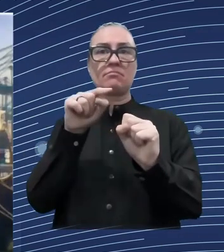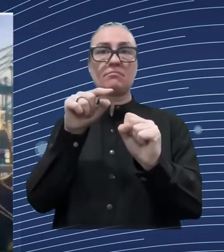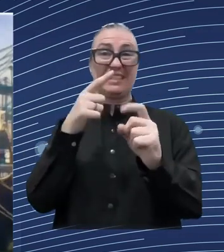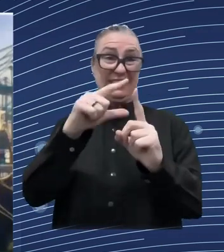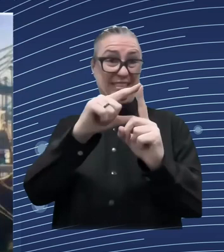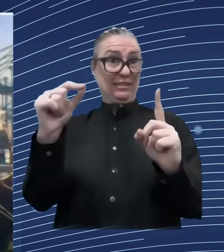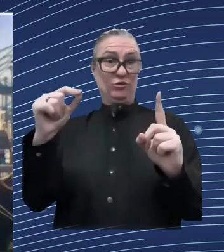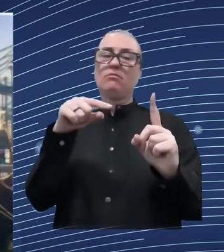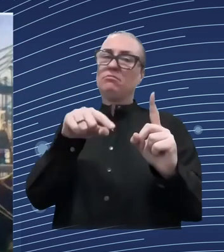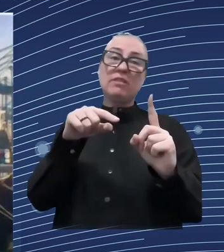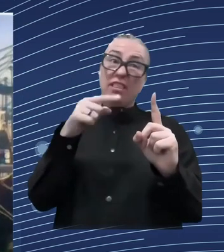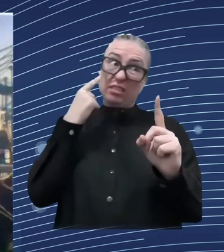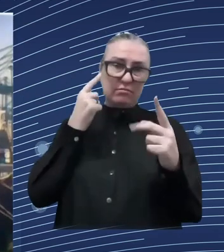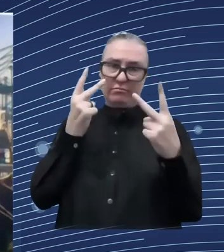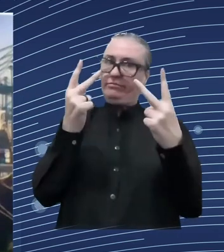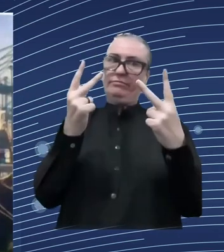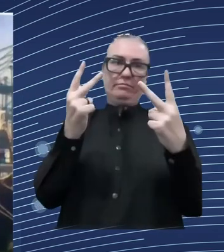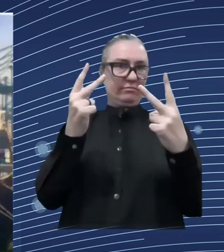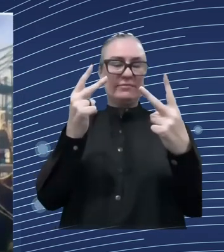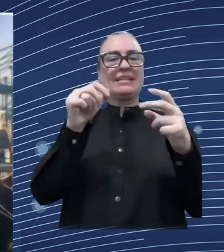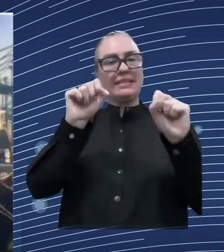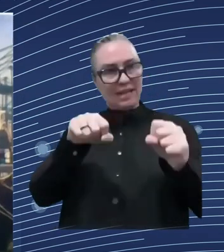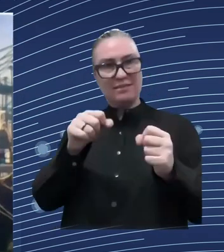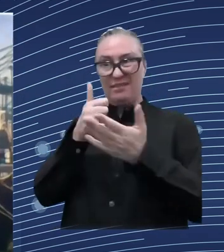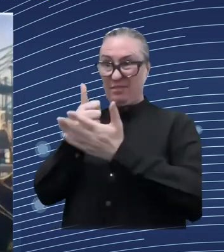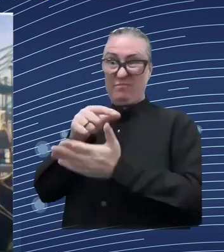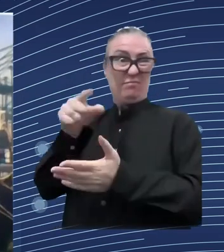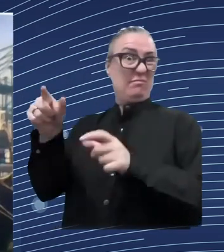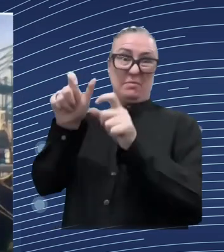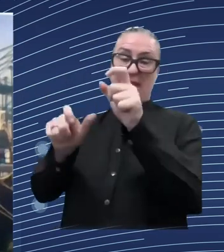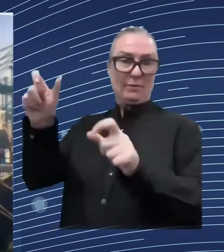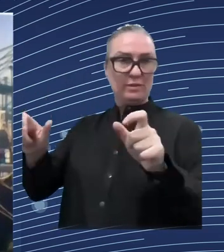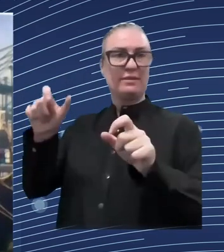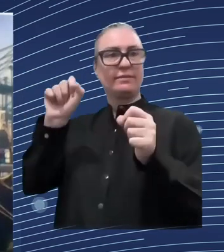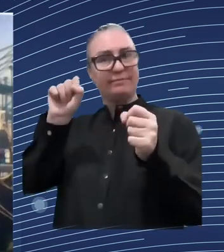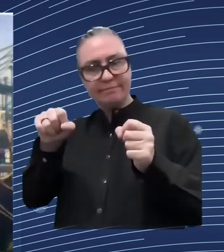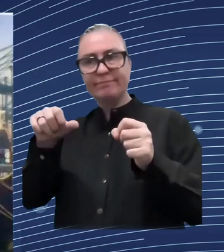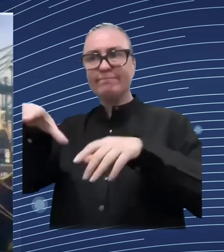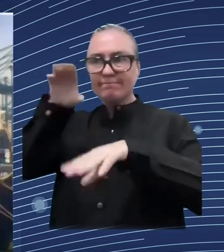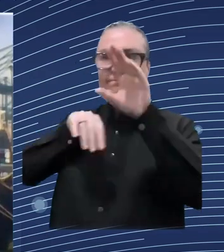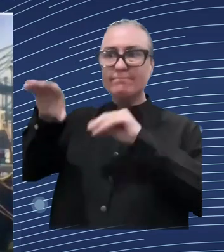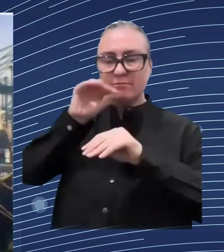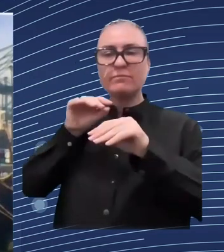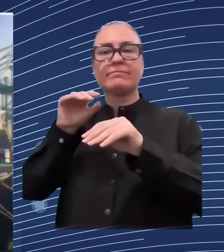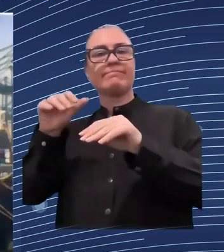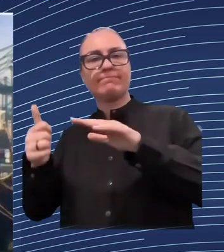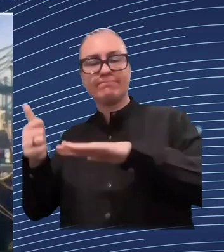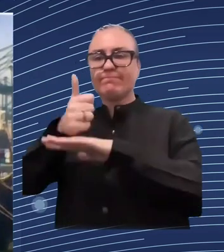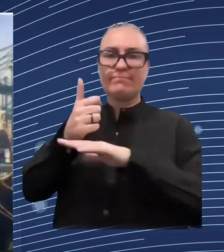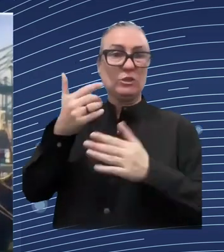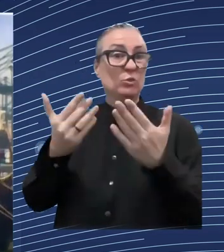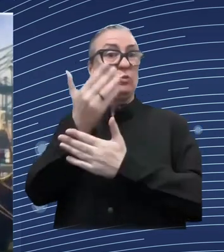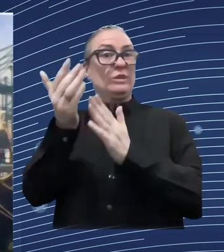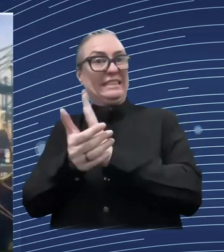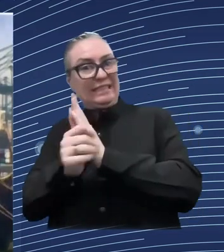creative industries but it's also been much more mobile so when there has been attack in some areas the digital sector and the employees